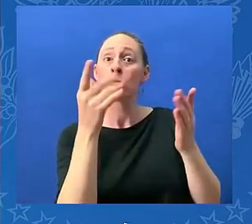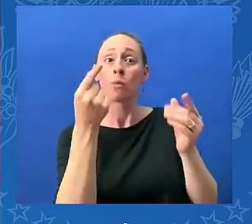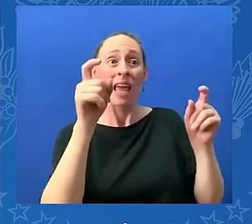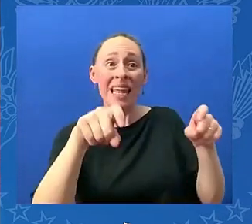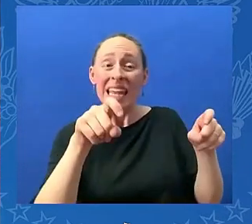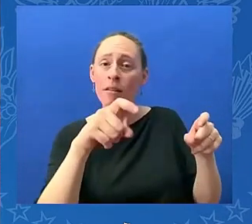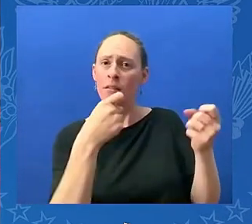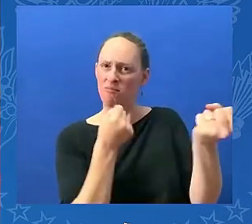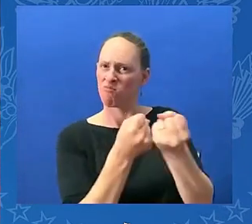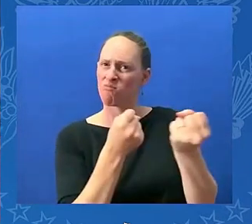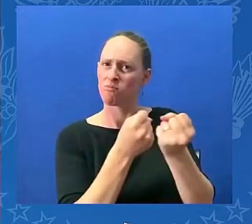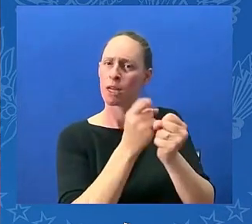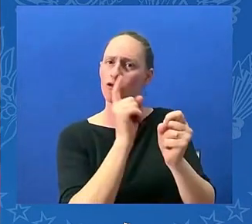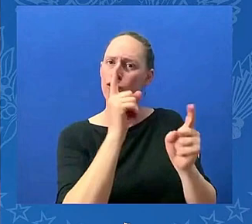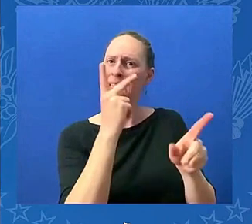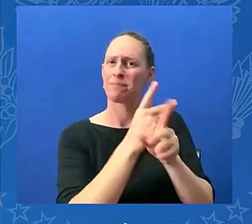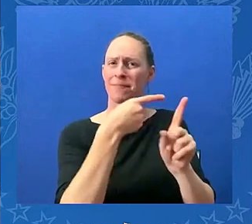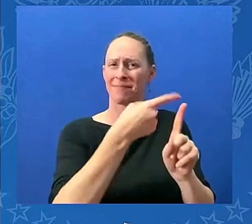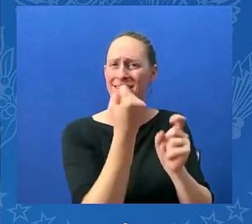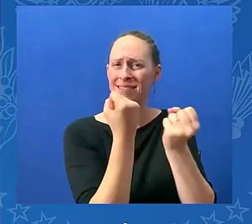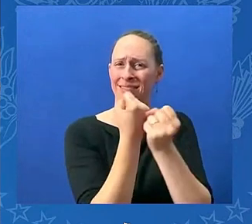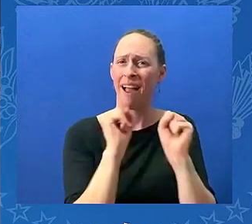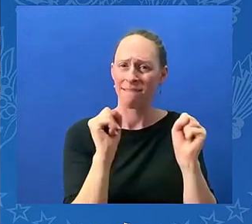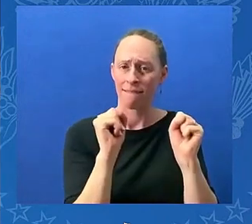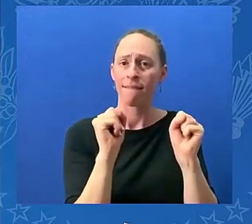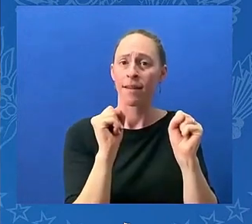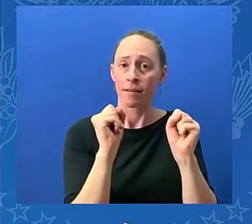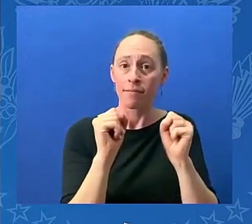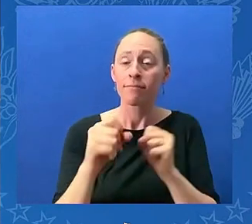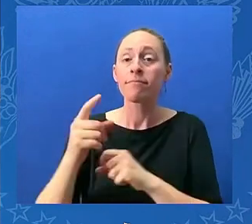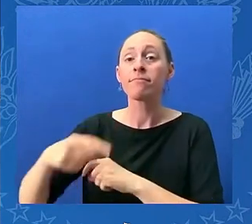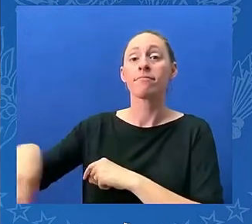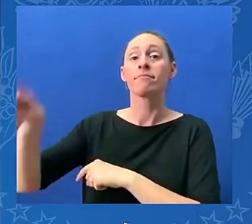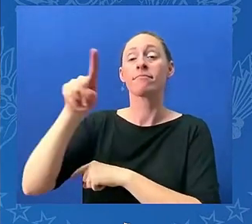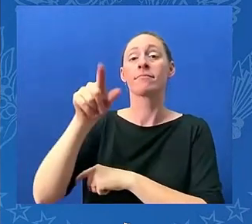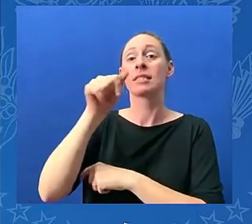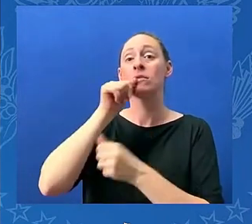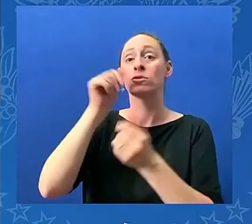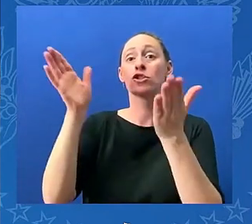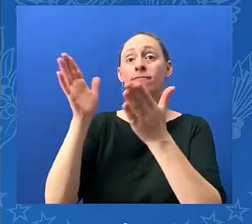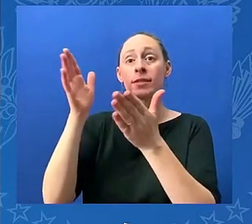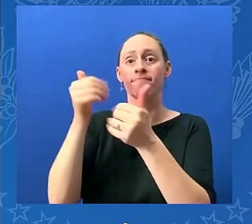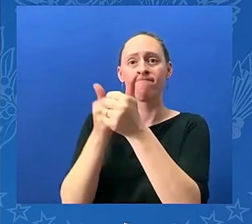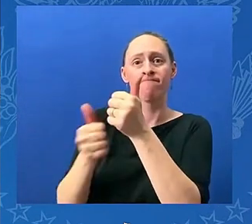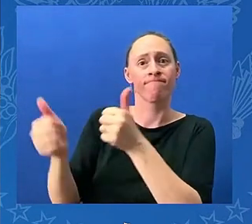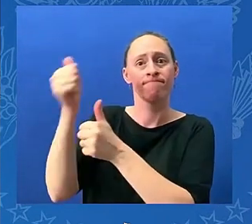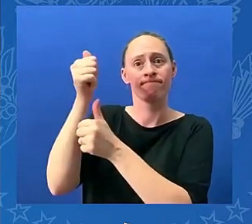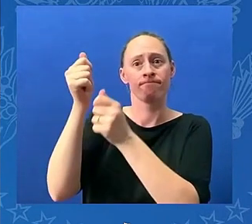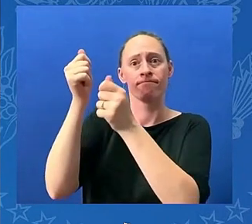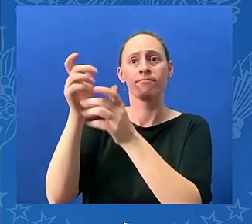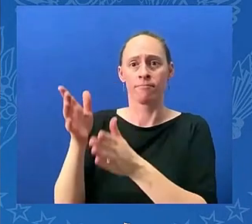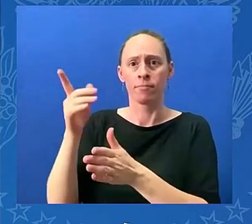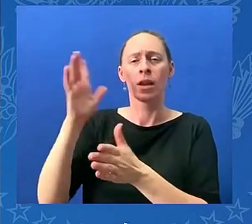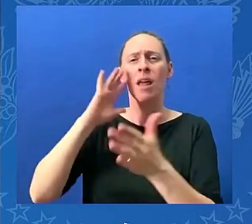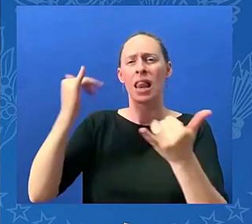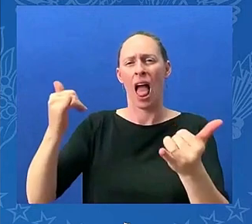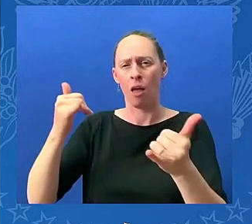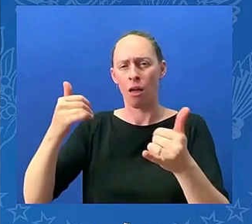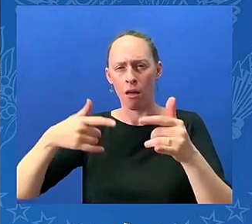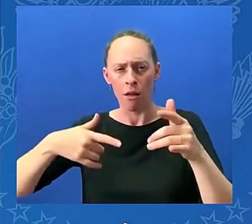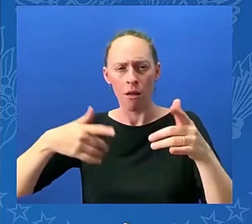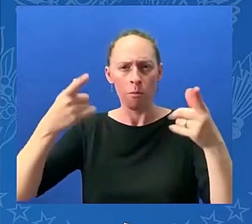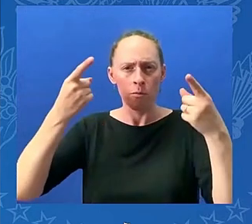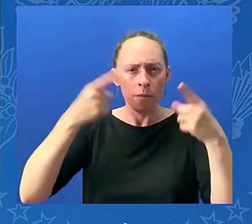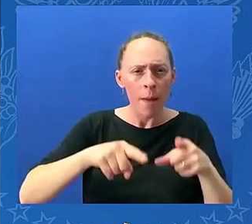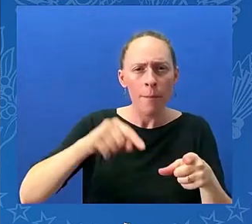Secret Service to review all security measures for the Republican National Convention, which is